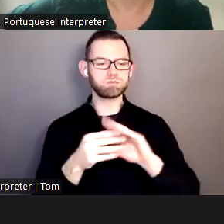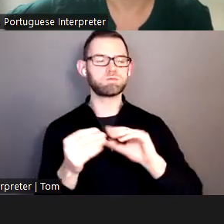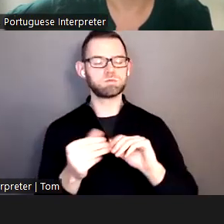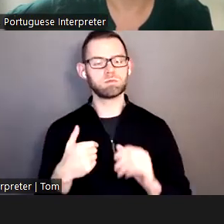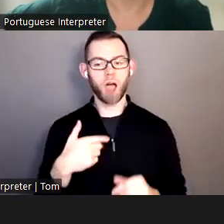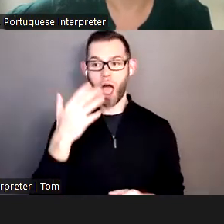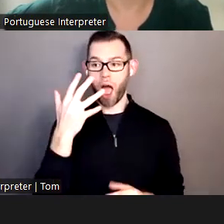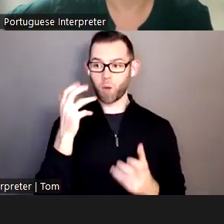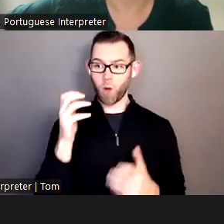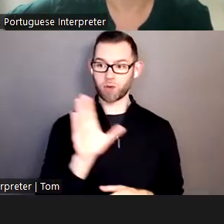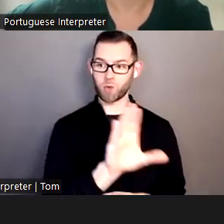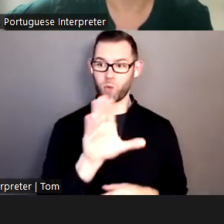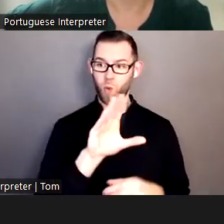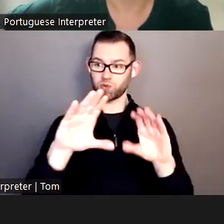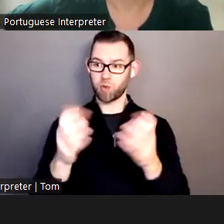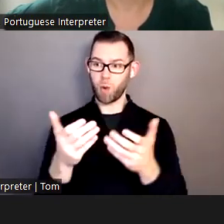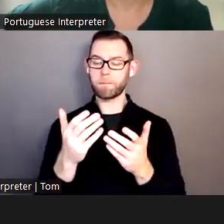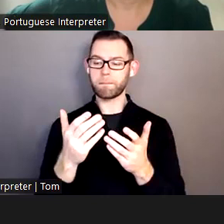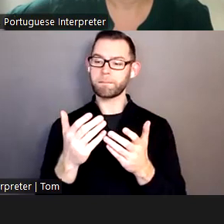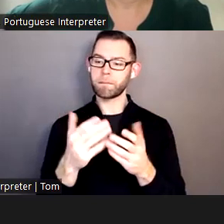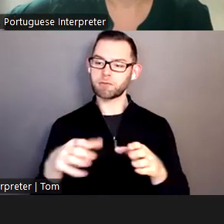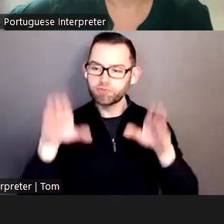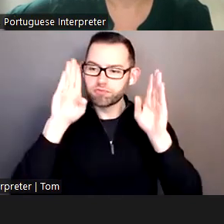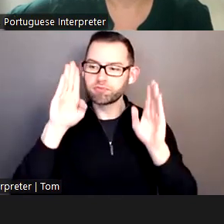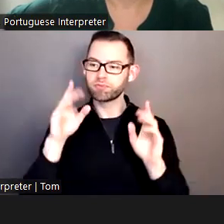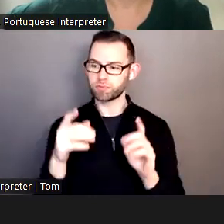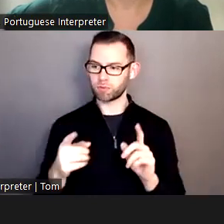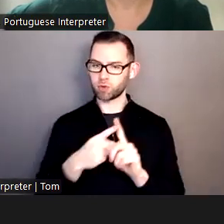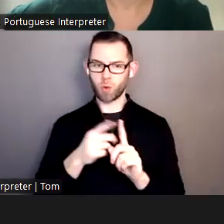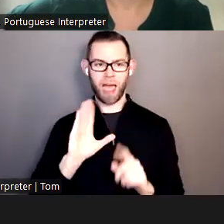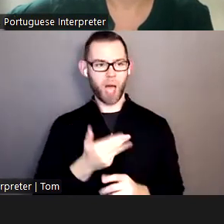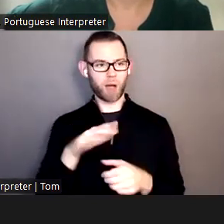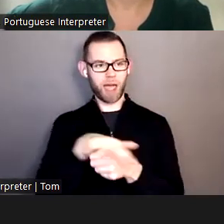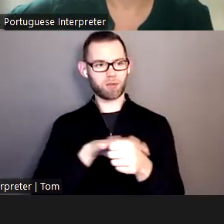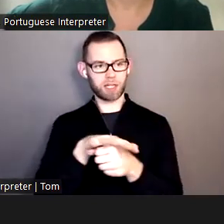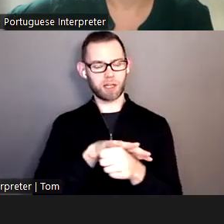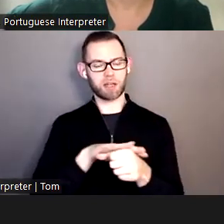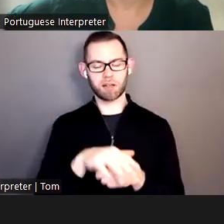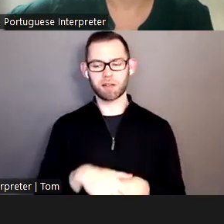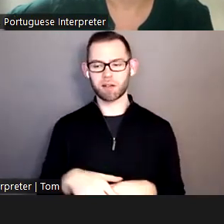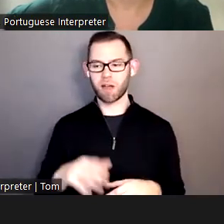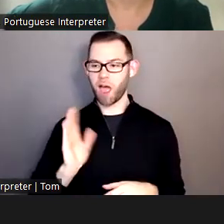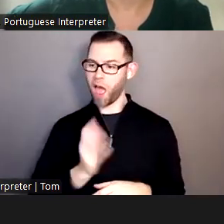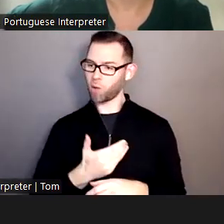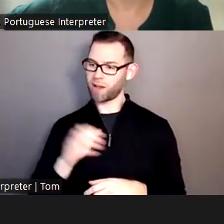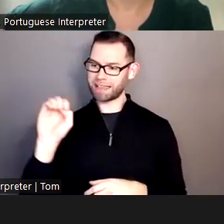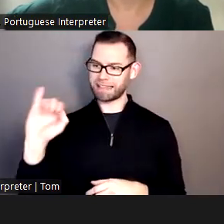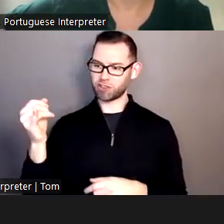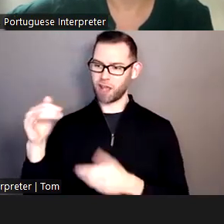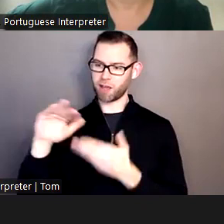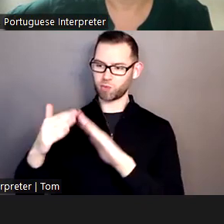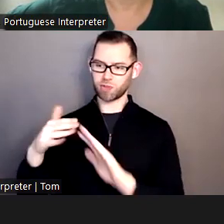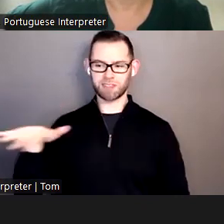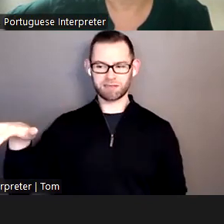group pay some closer attention to our area environmental justice community. And